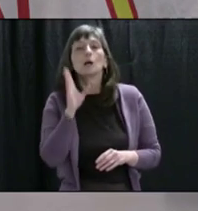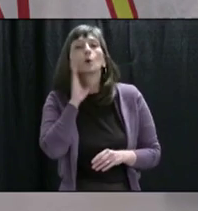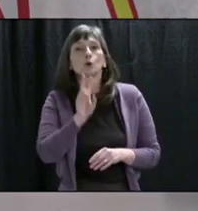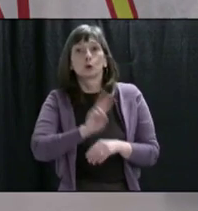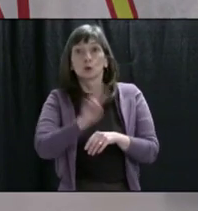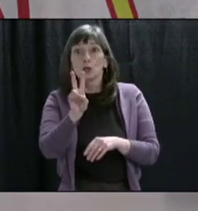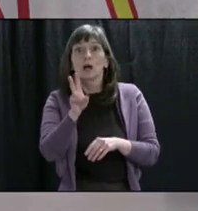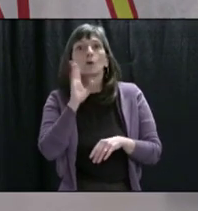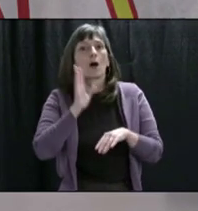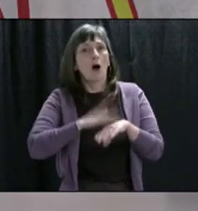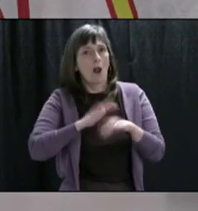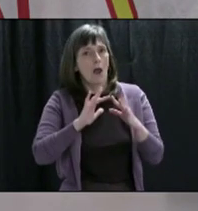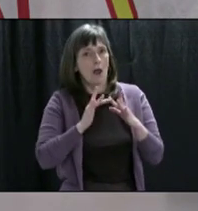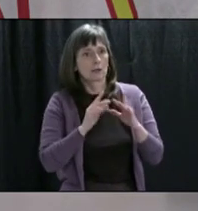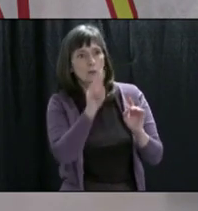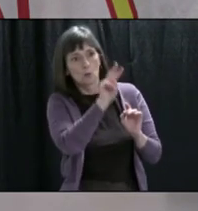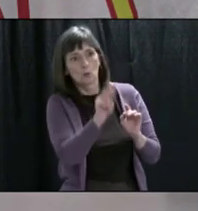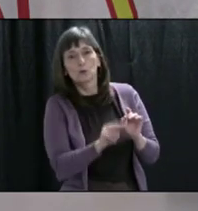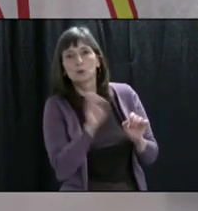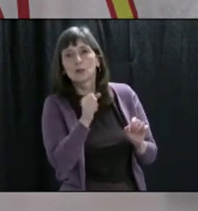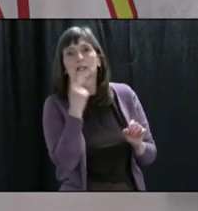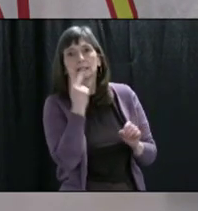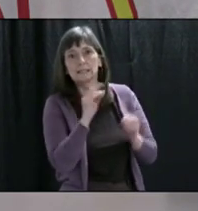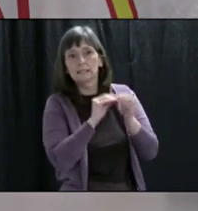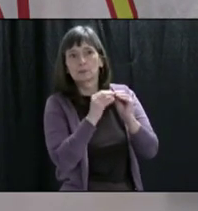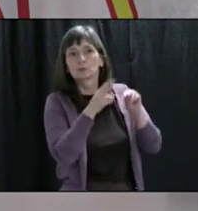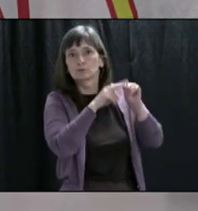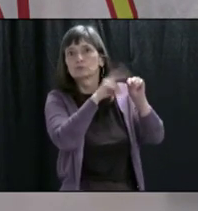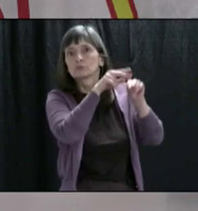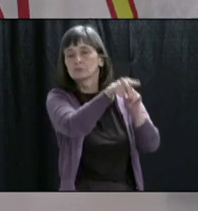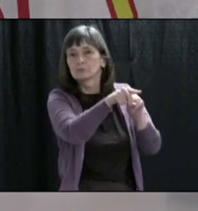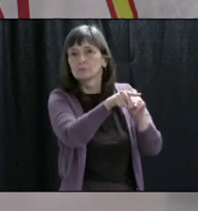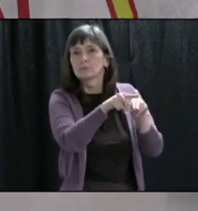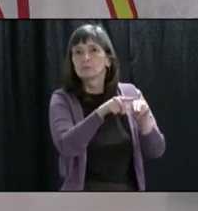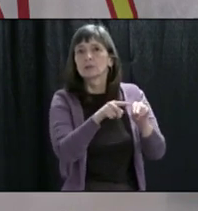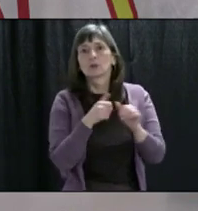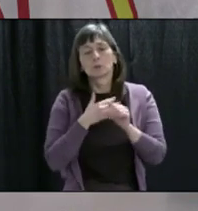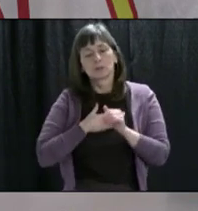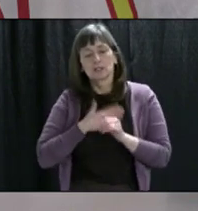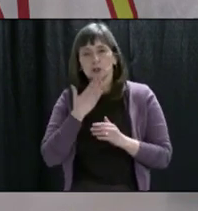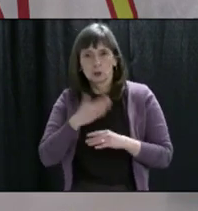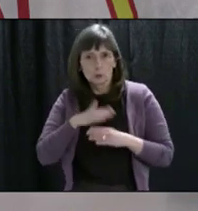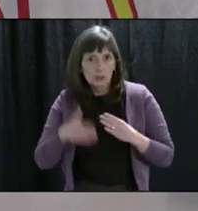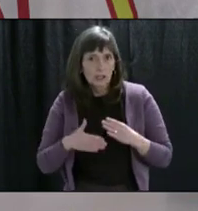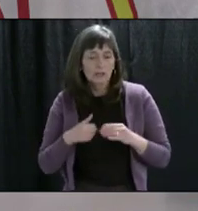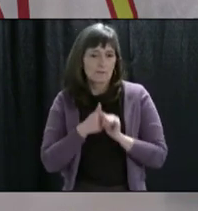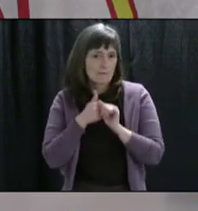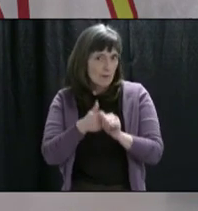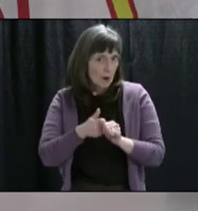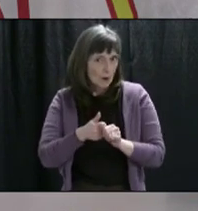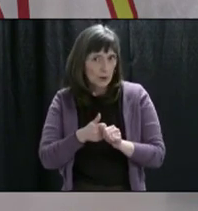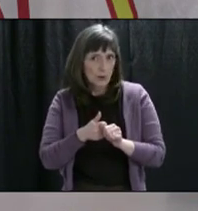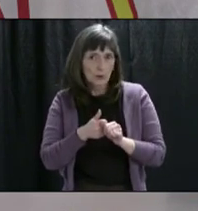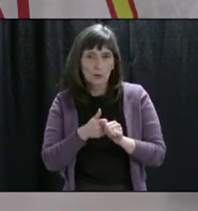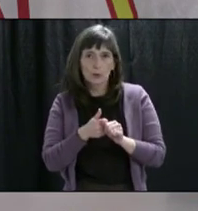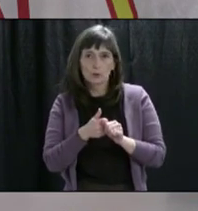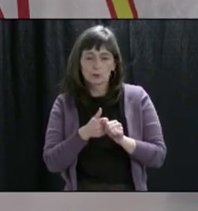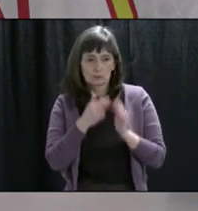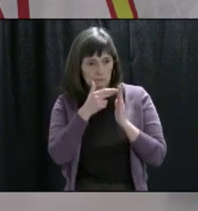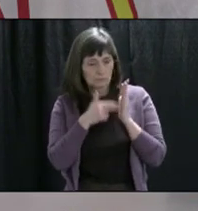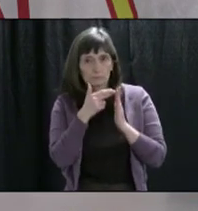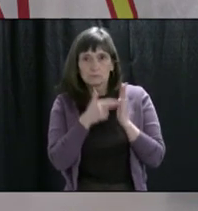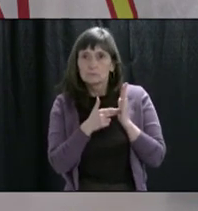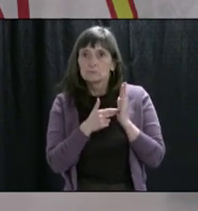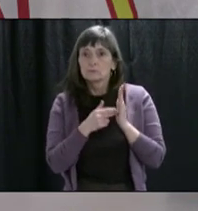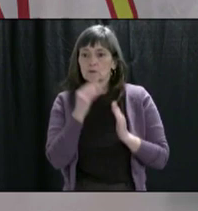thank you and just to once again reiterate, a good weekend, follow the health guidelines, make sure the shopping trips are essential